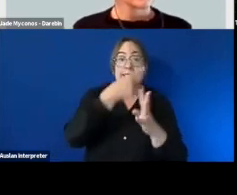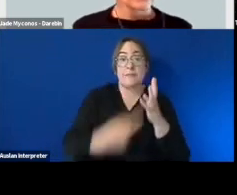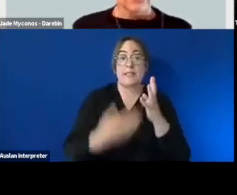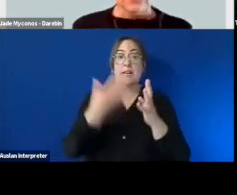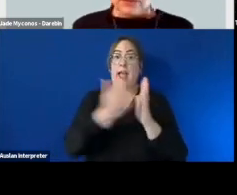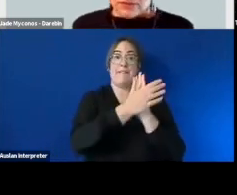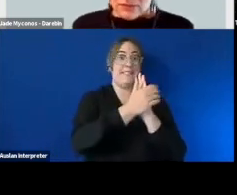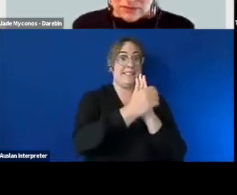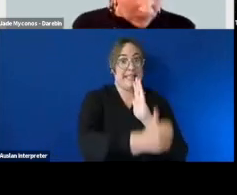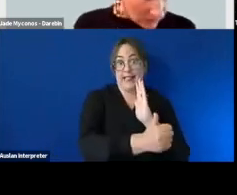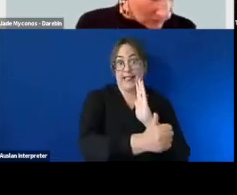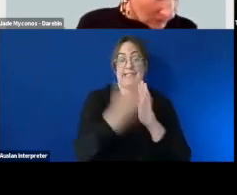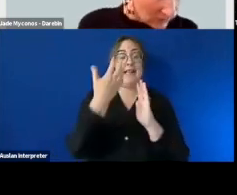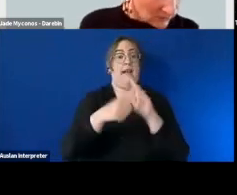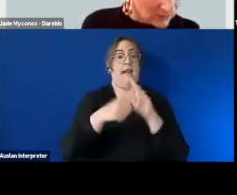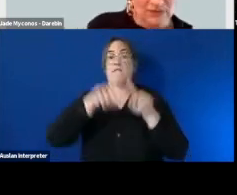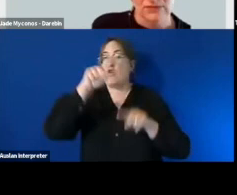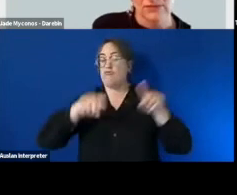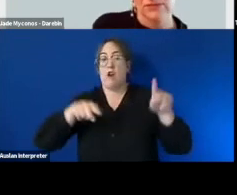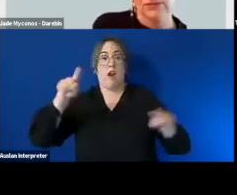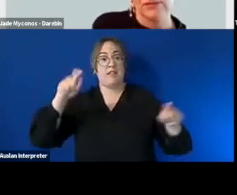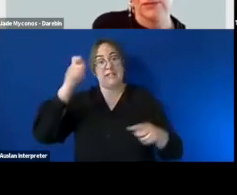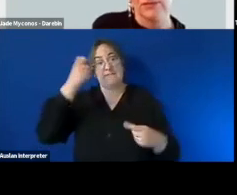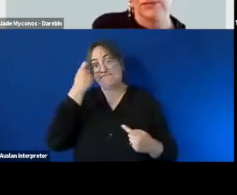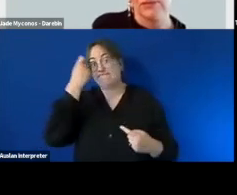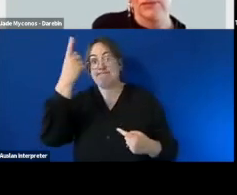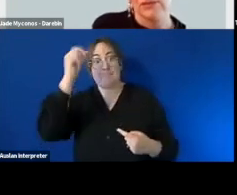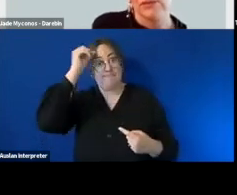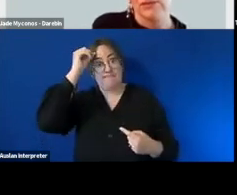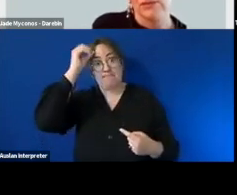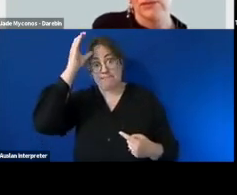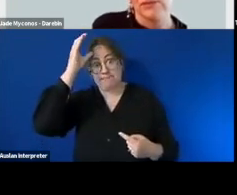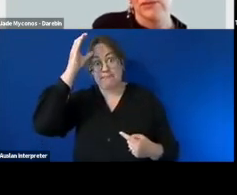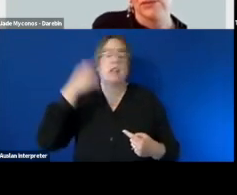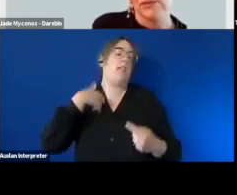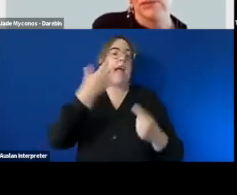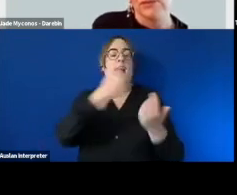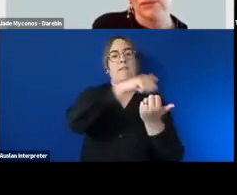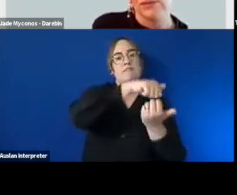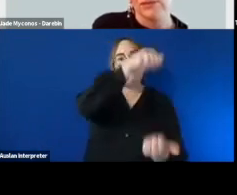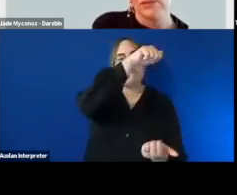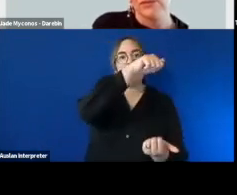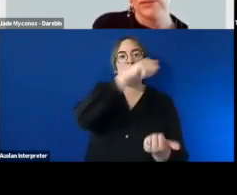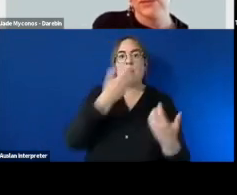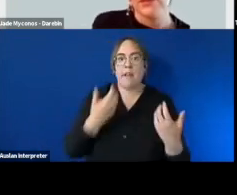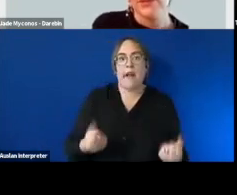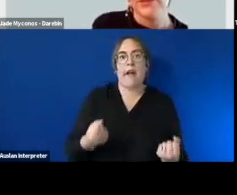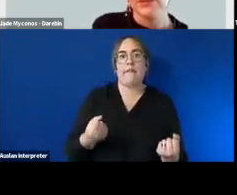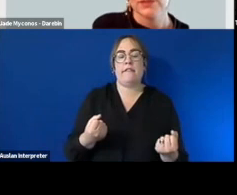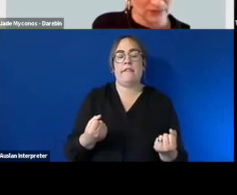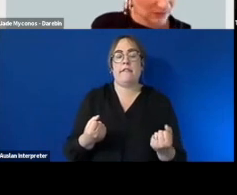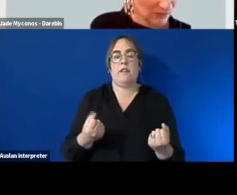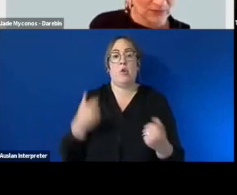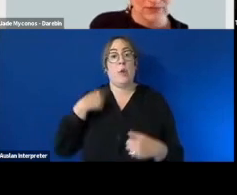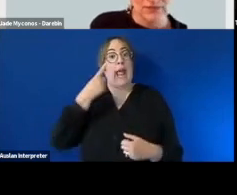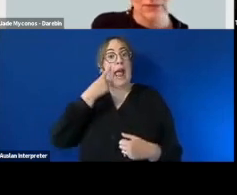workplace they have all sorts of hold all sorts of jobs um a whole range of tertiary and trade qualifications we had some stats